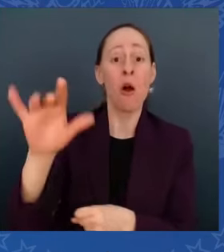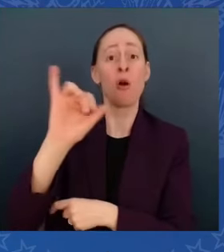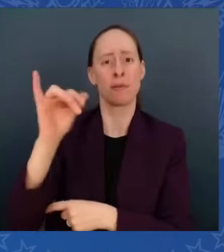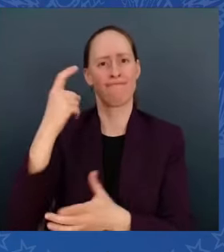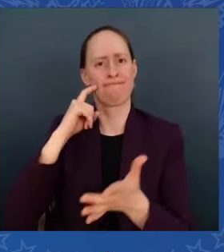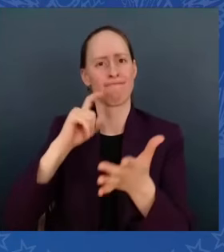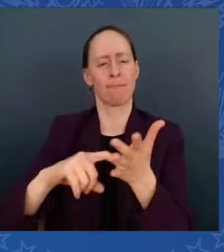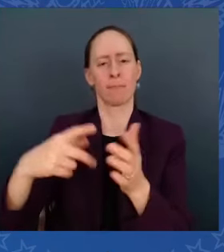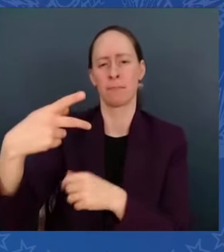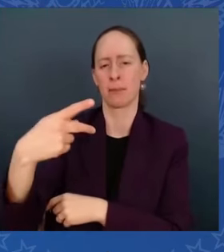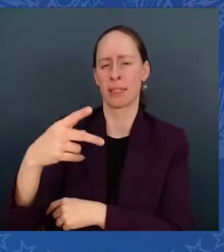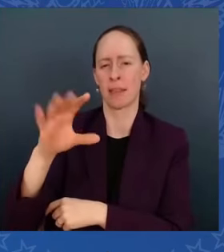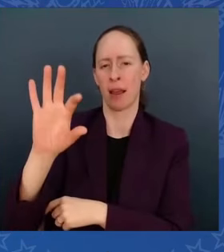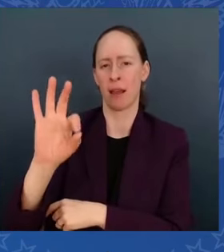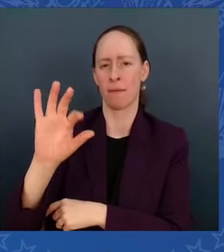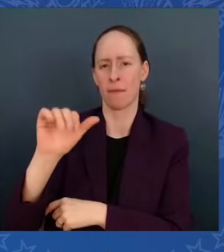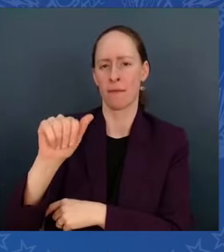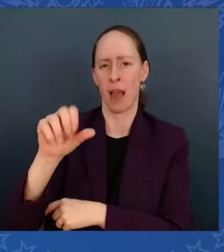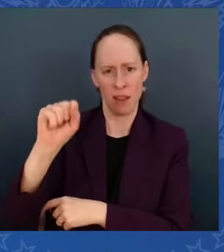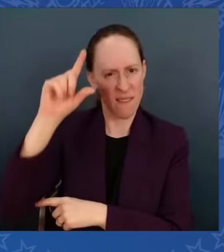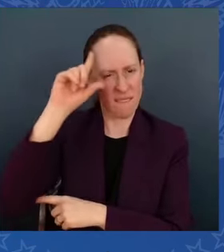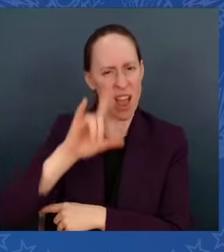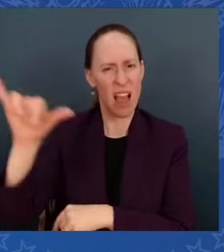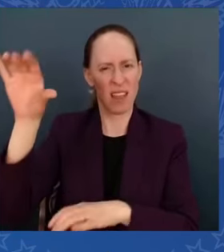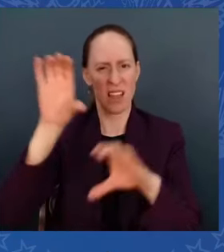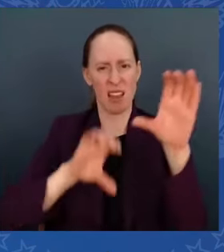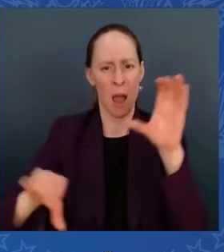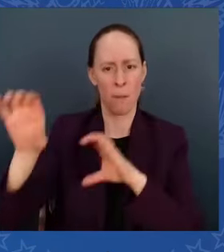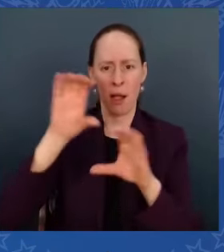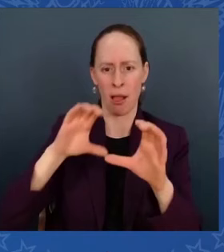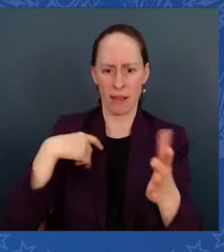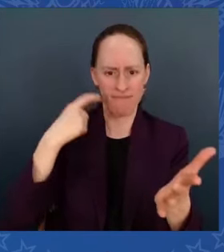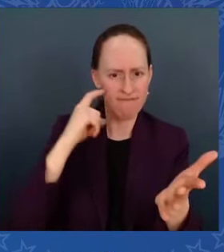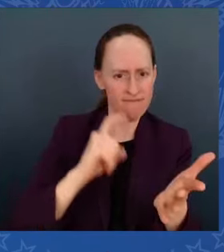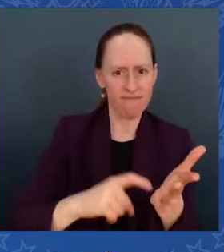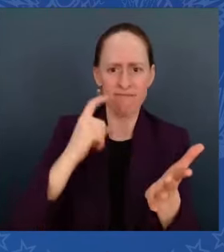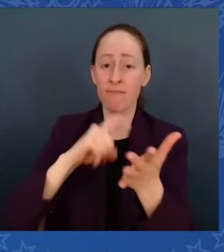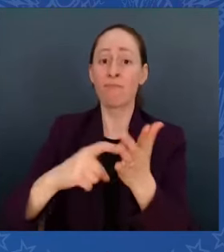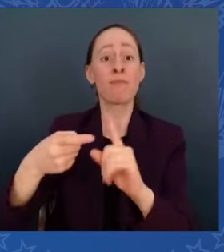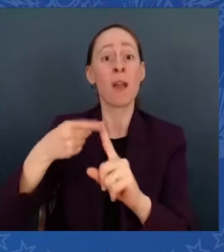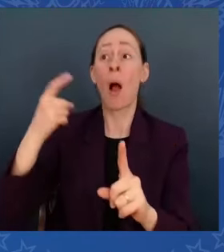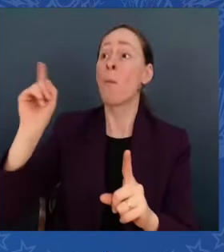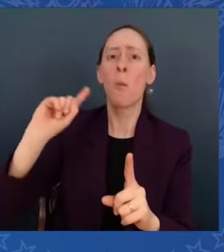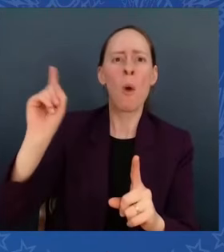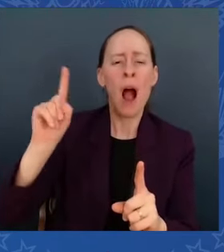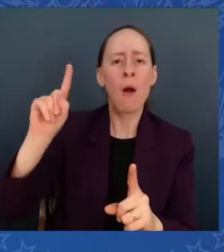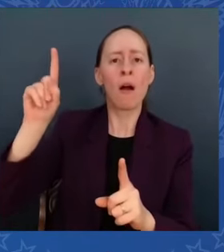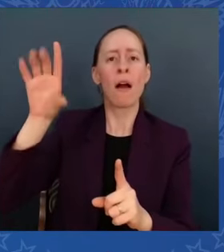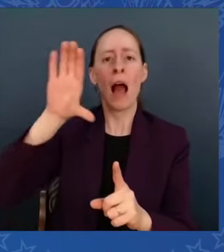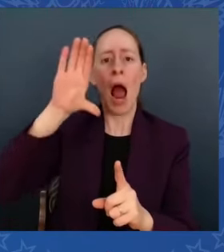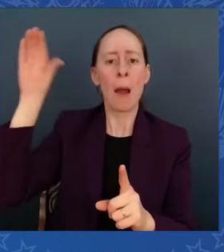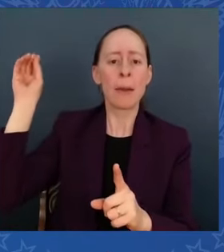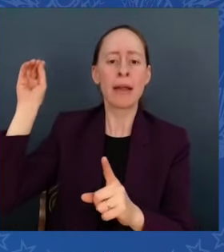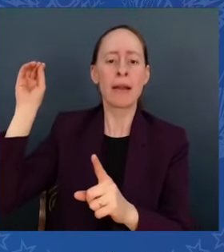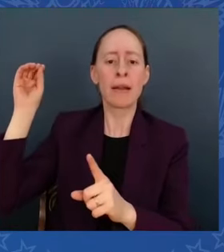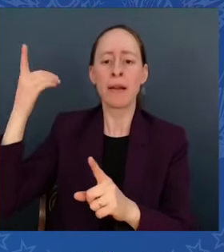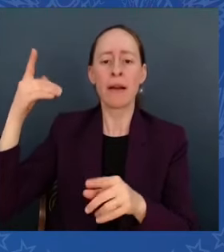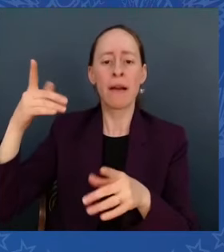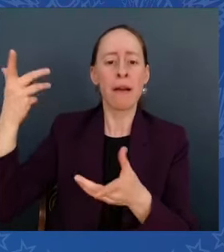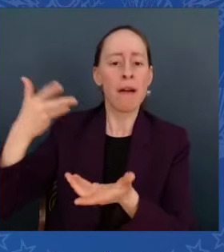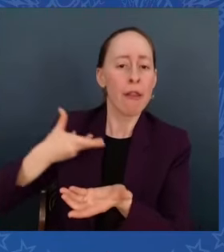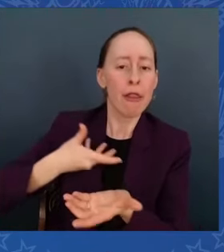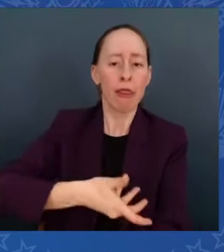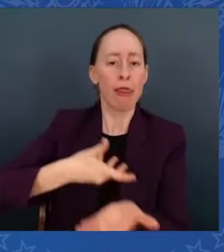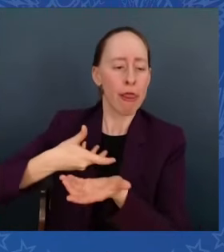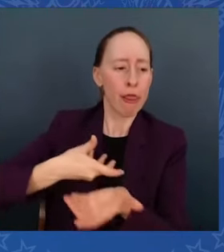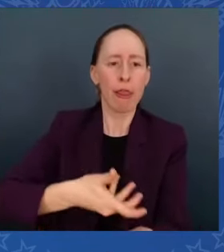They're discharged in — from companies and military bases into our water supply. They're very dangerous chemicals that shouldn't be